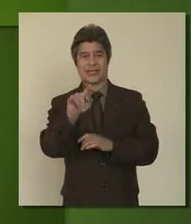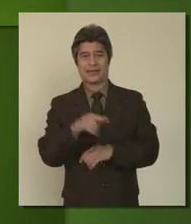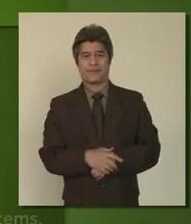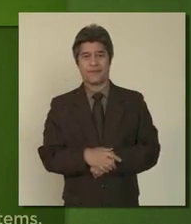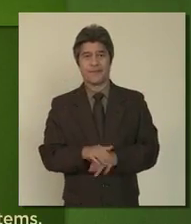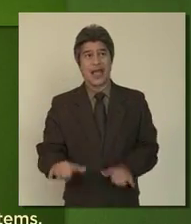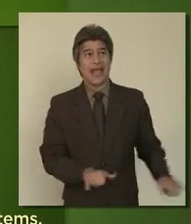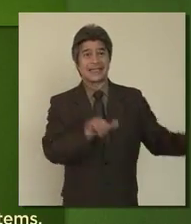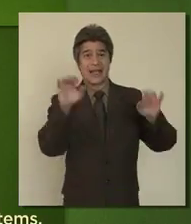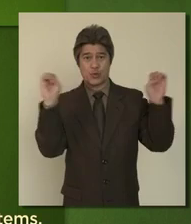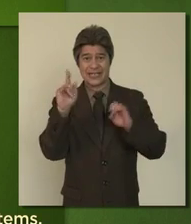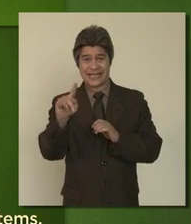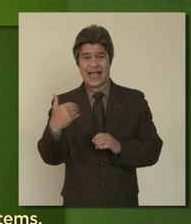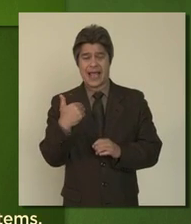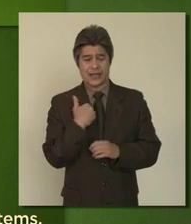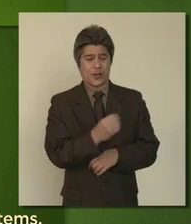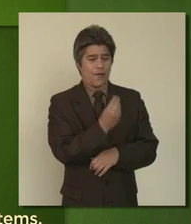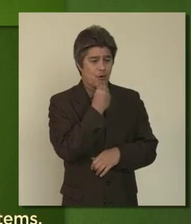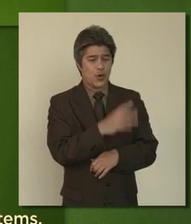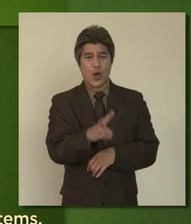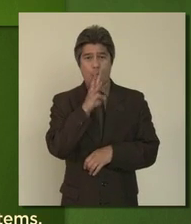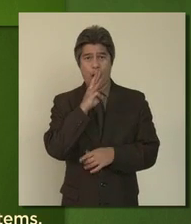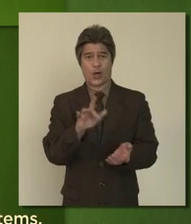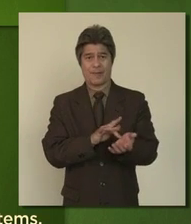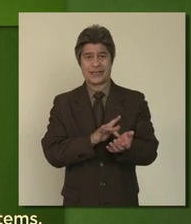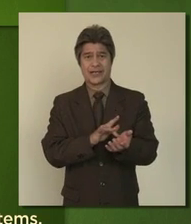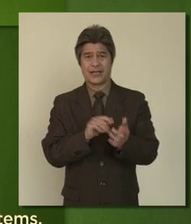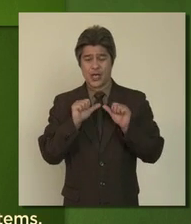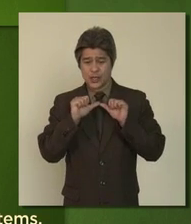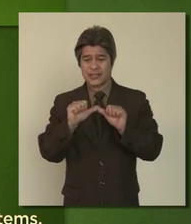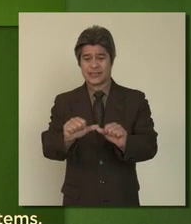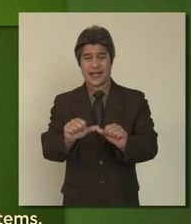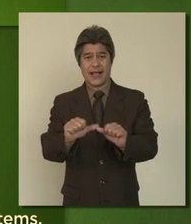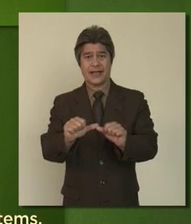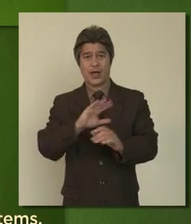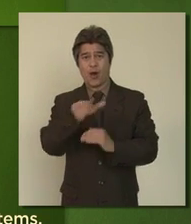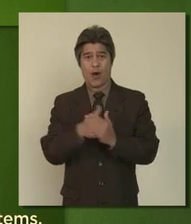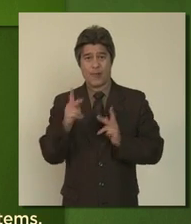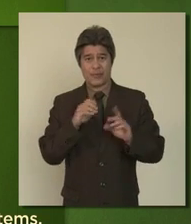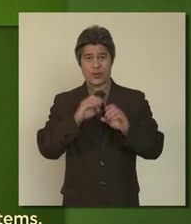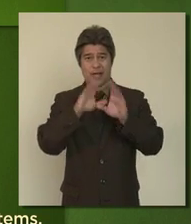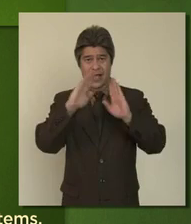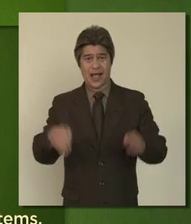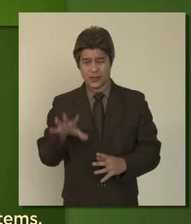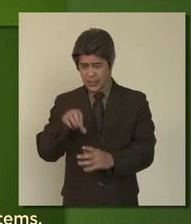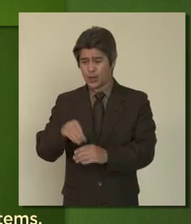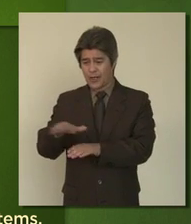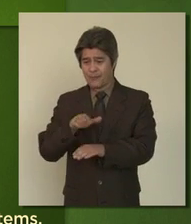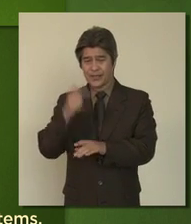A standard emergency kit includes water, food, and medicine to sustain all members of your household for at least three days.